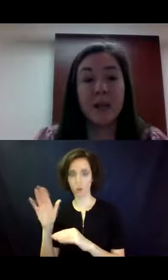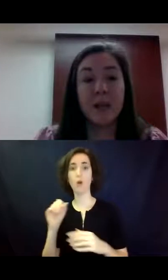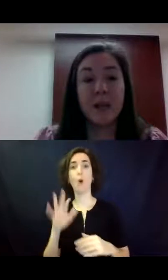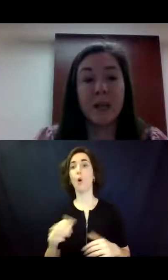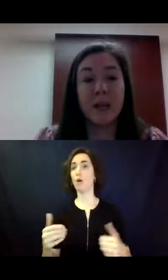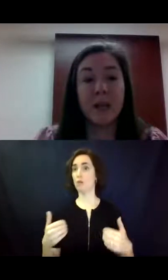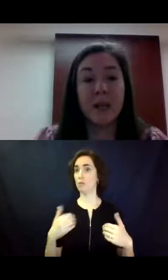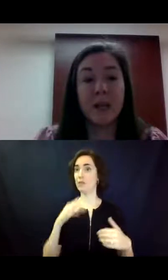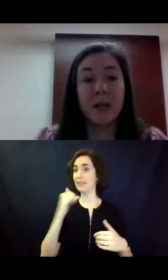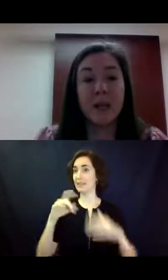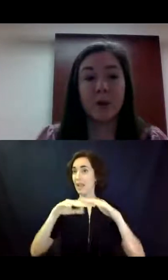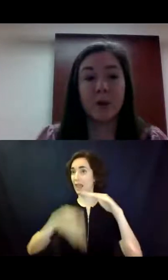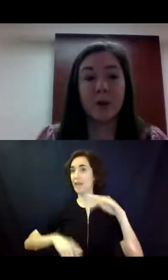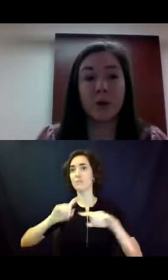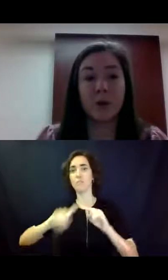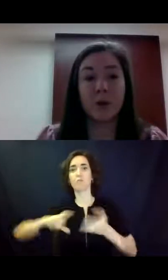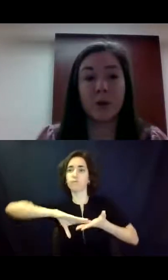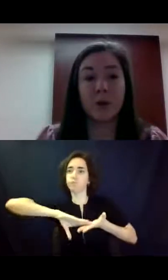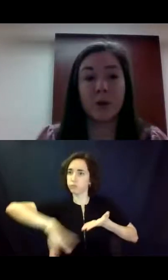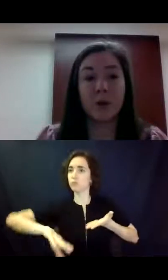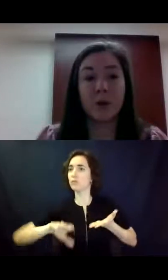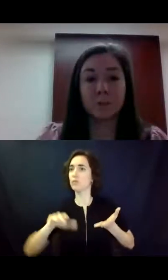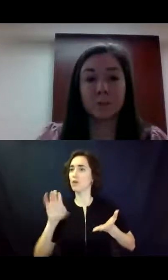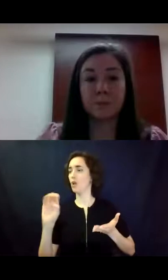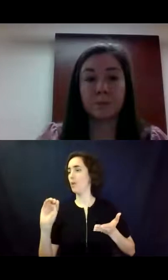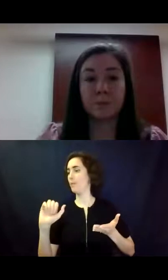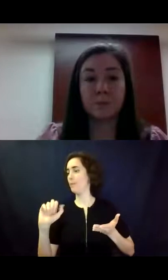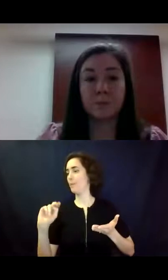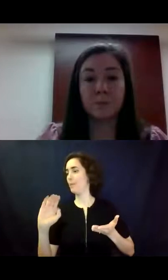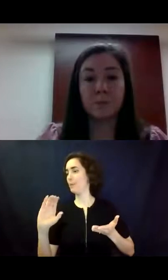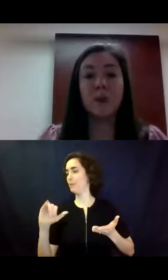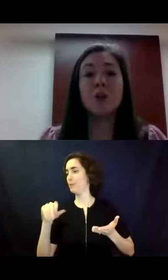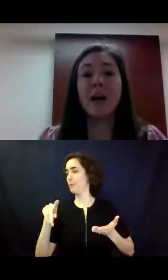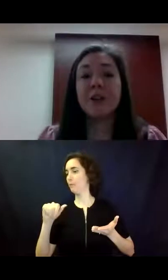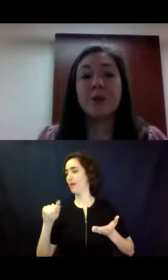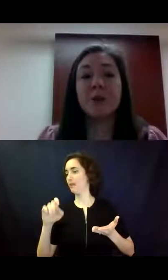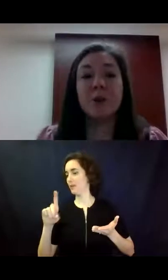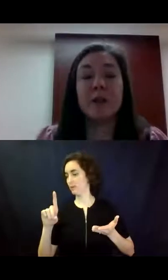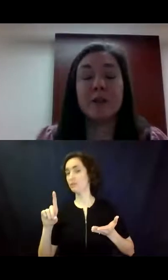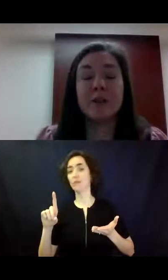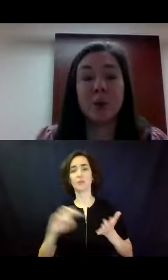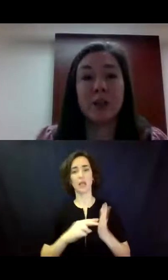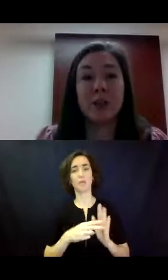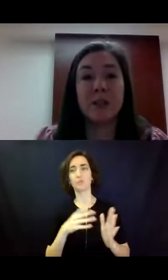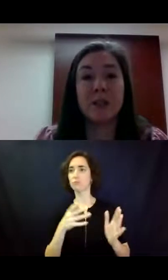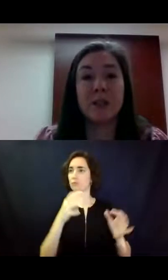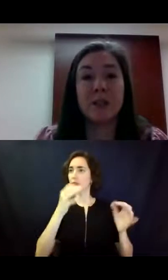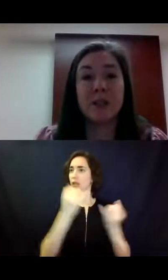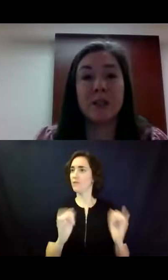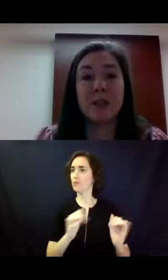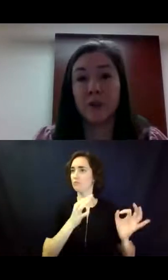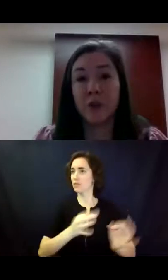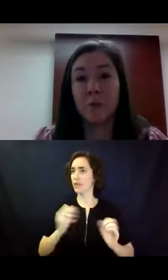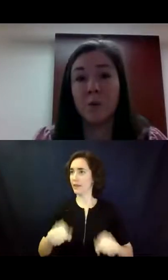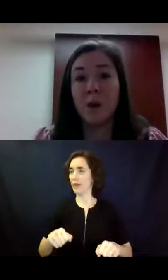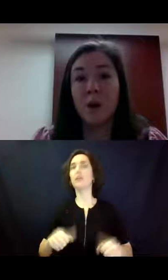can enter into a supported decision-making agreement. So how do you know if supported decision-making is going to